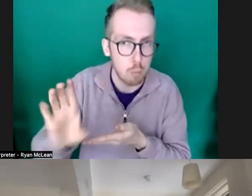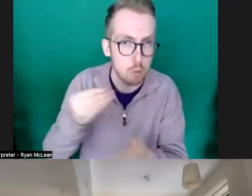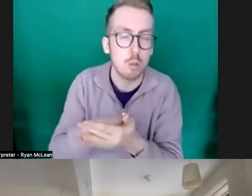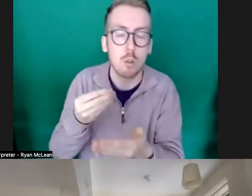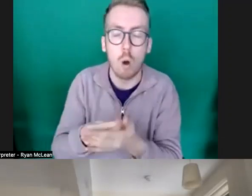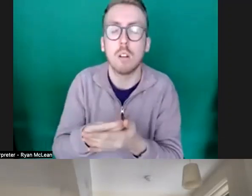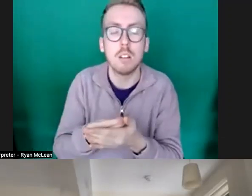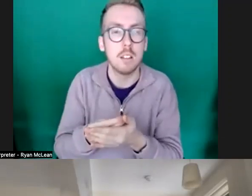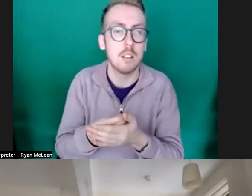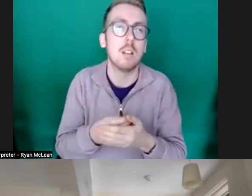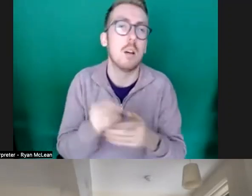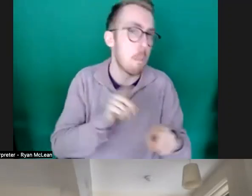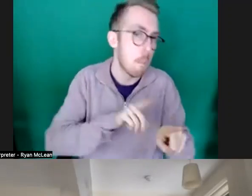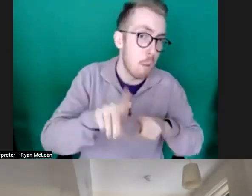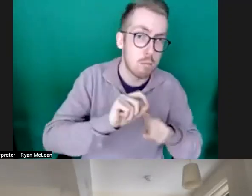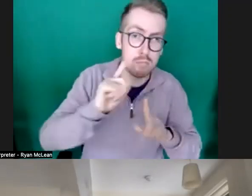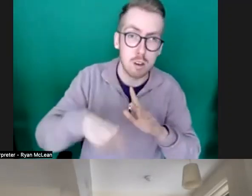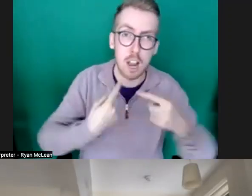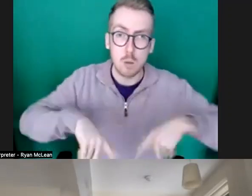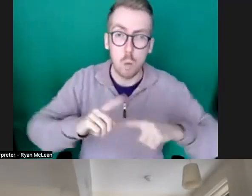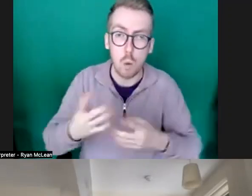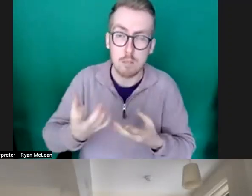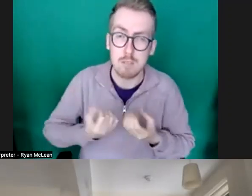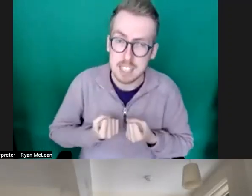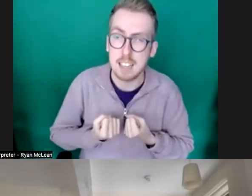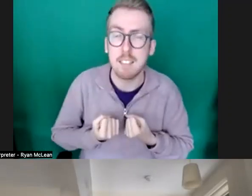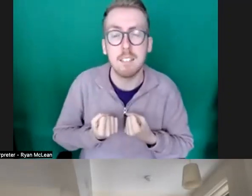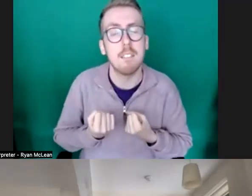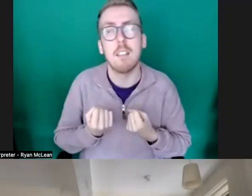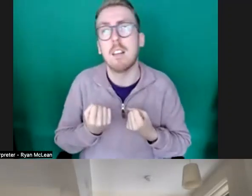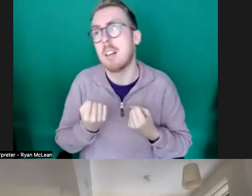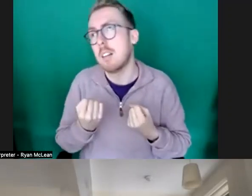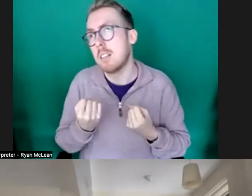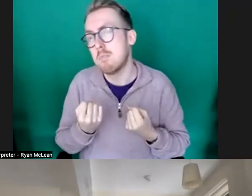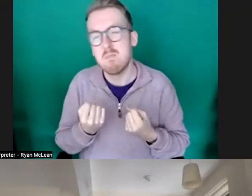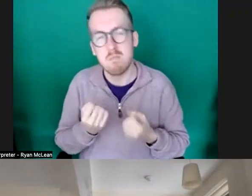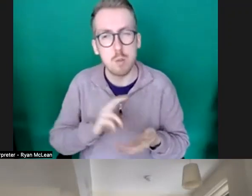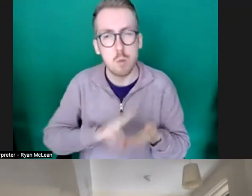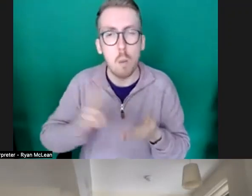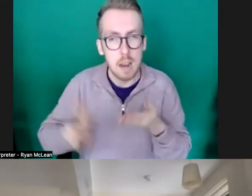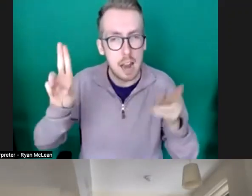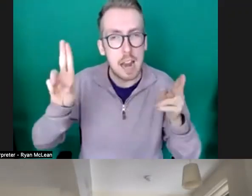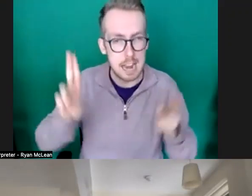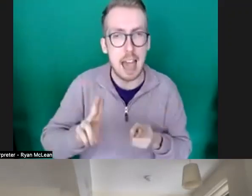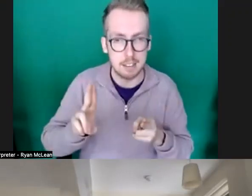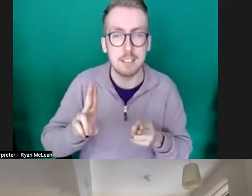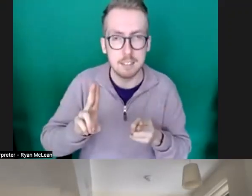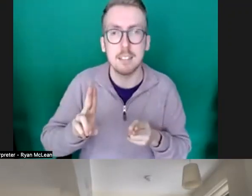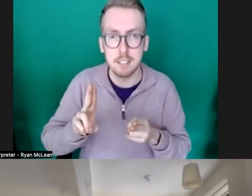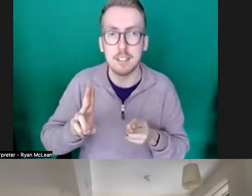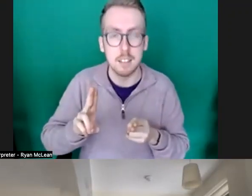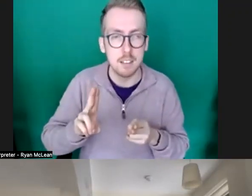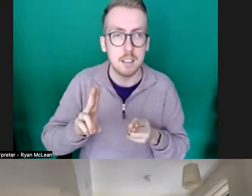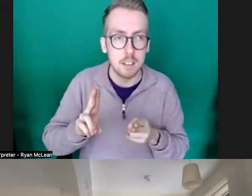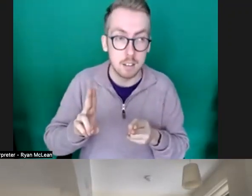kind of projects and proposals that we receive um are for kind of a fair bit less than that um when we talk